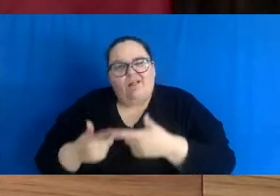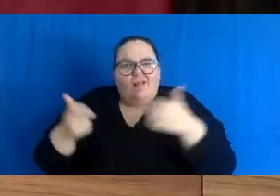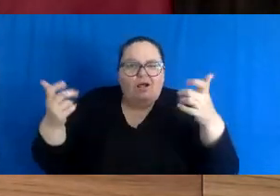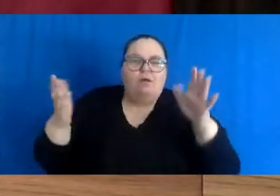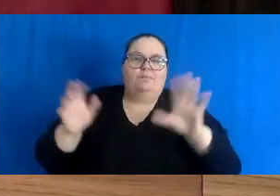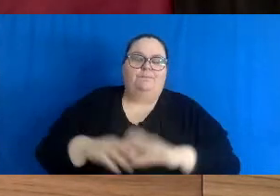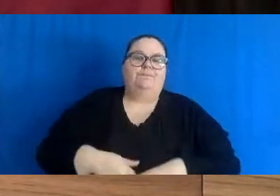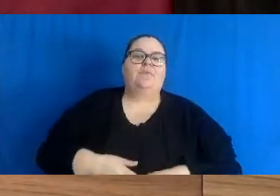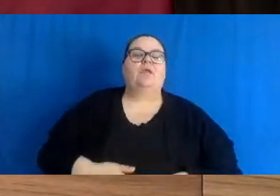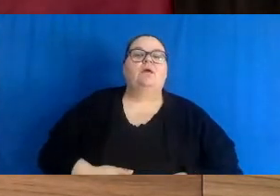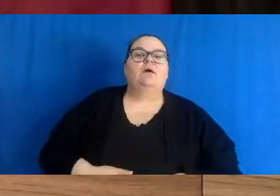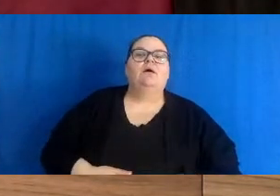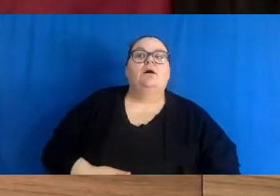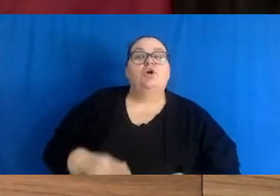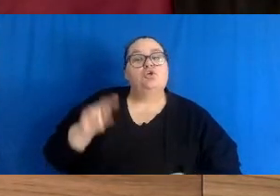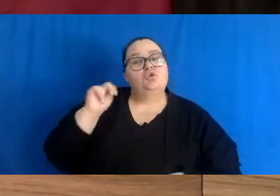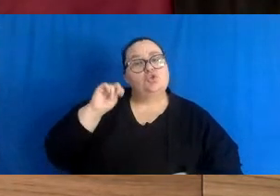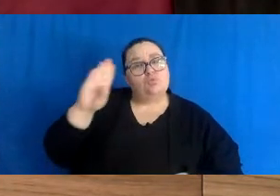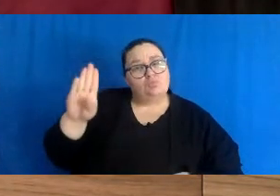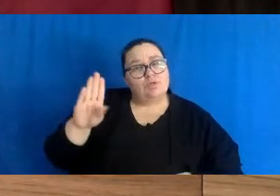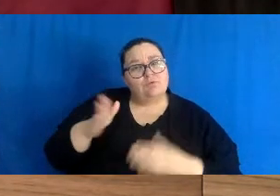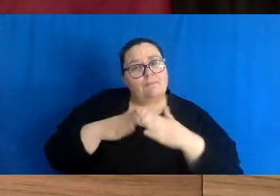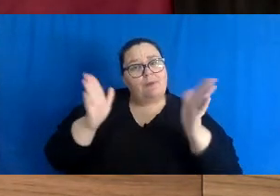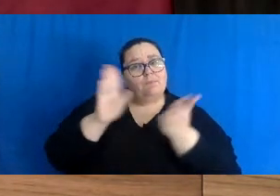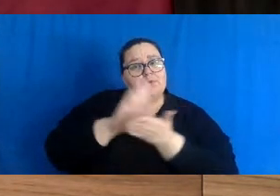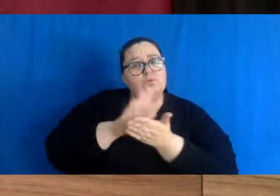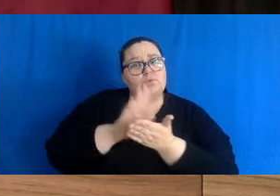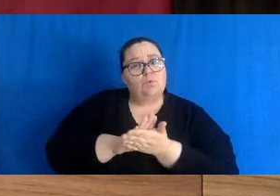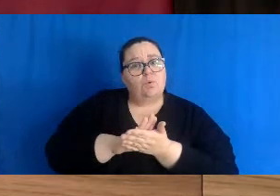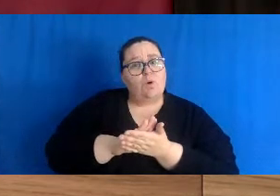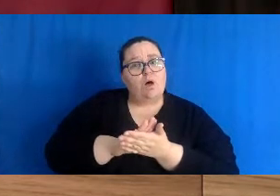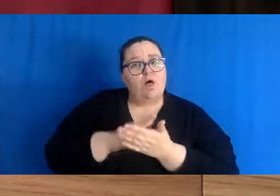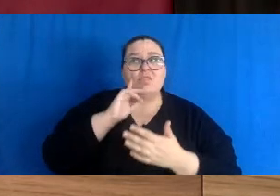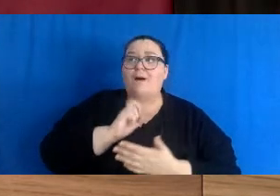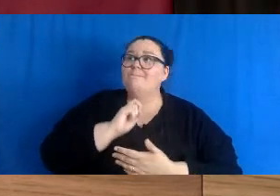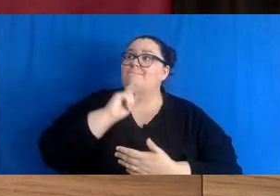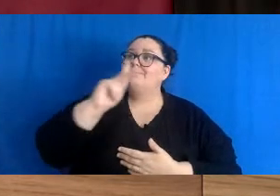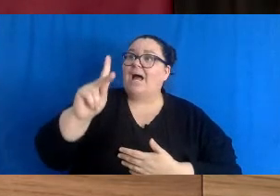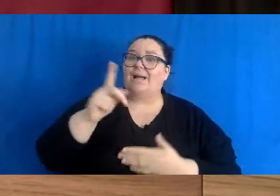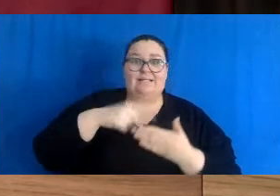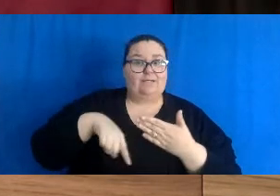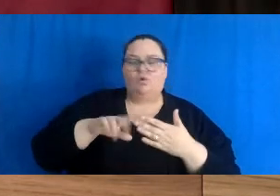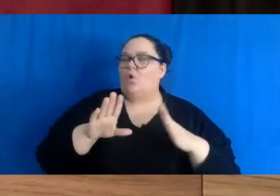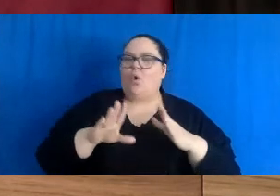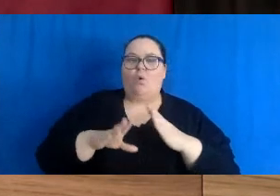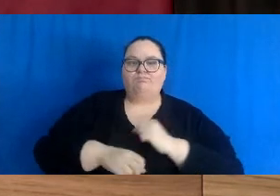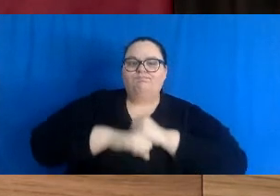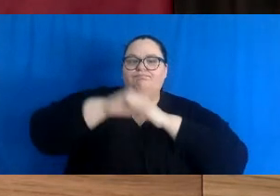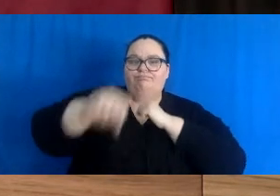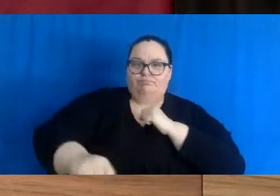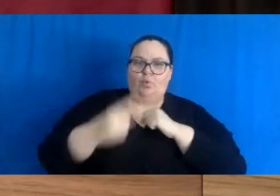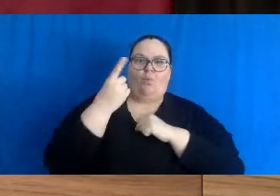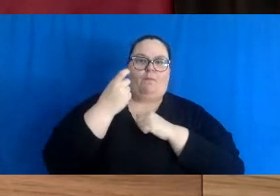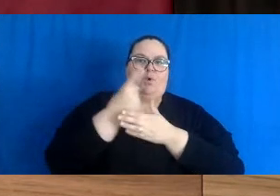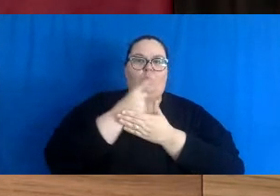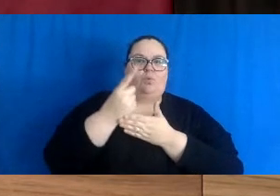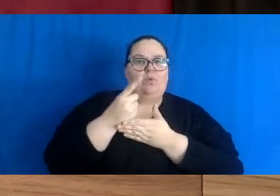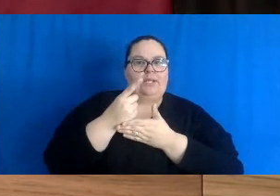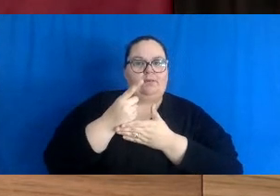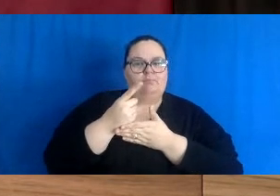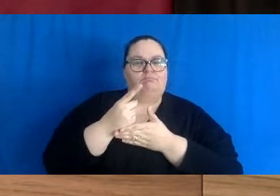New Brunswick public schools will extend the period of at-home learning by a further week to encompass the period of Level 3 restrictions,